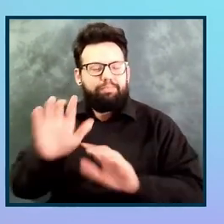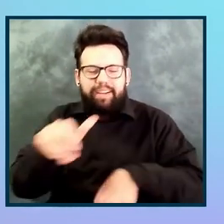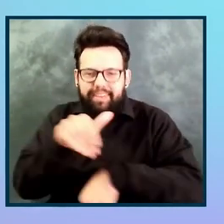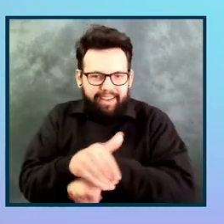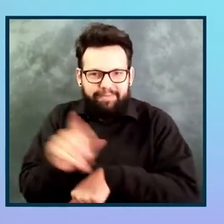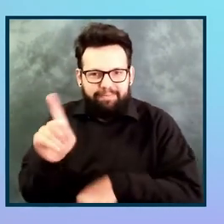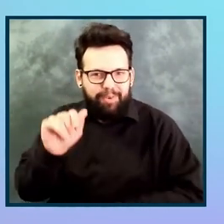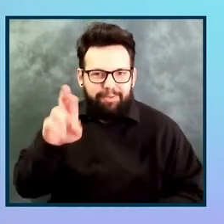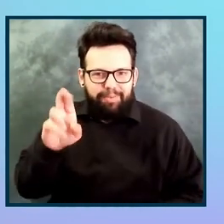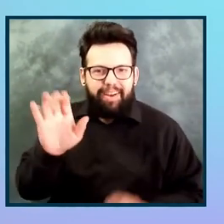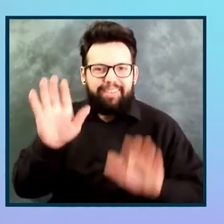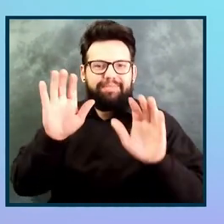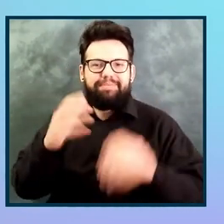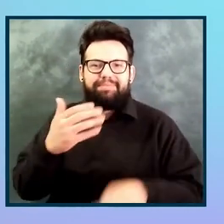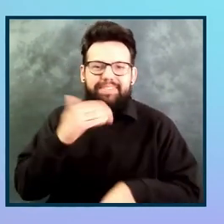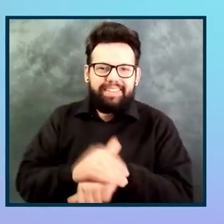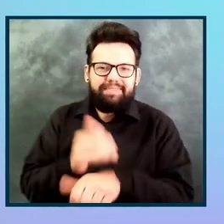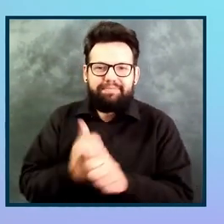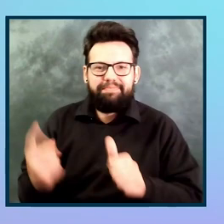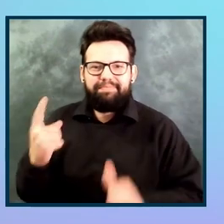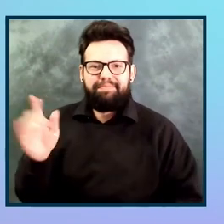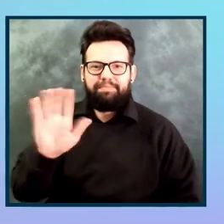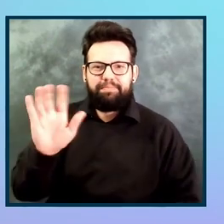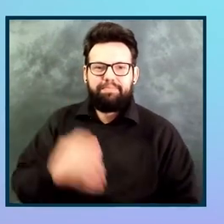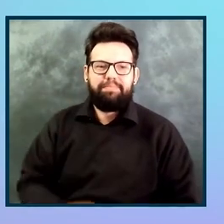Thanks, everyone. Bye-bye. Thank you so much.